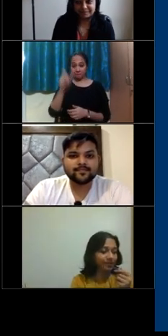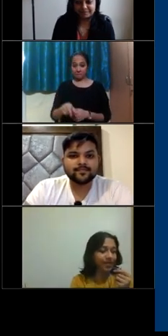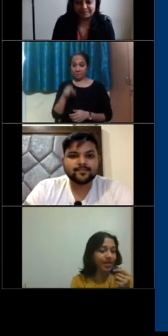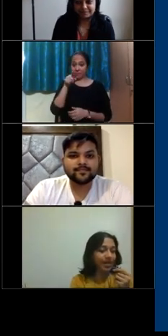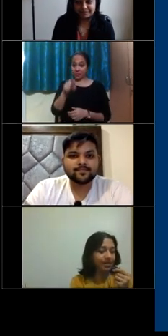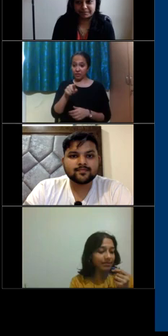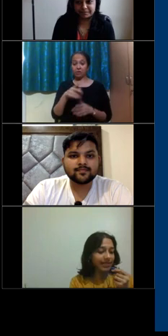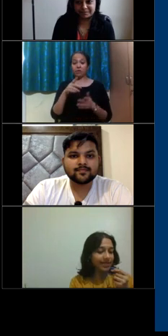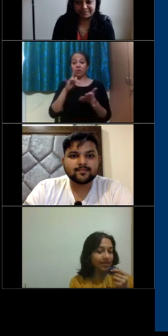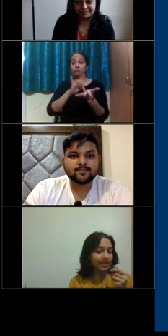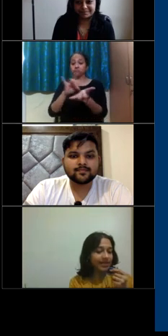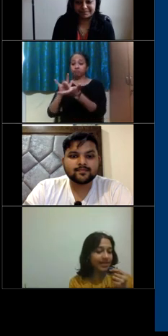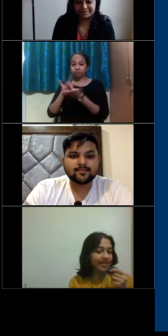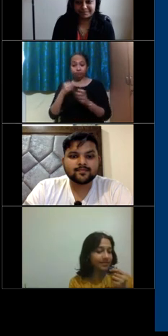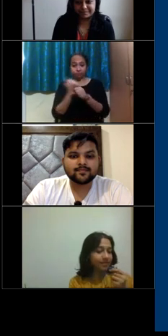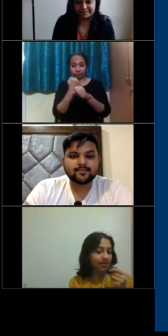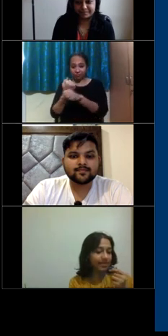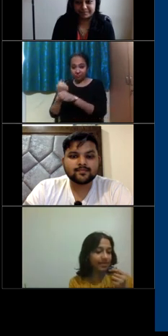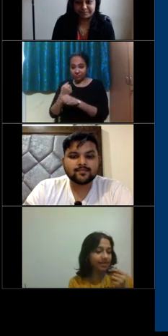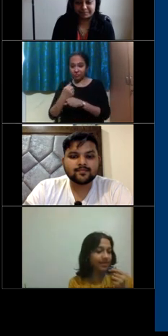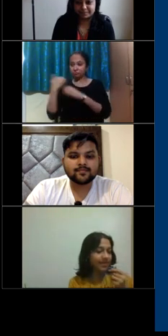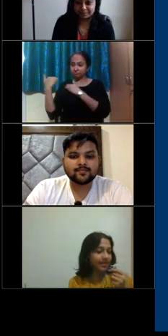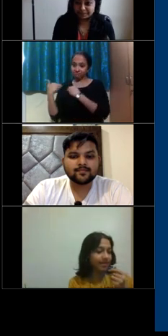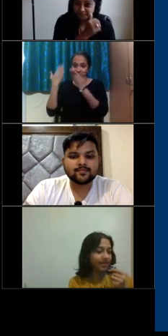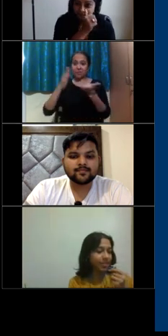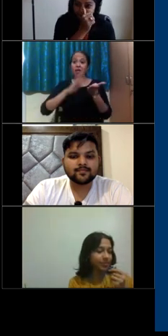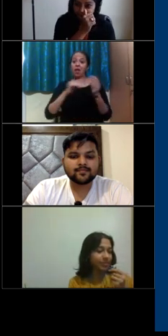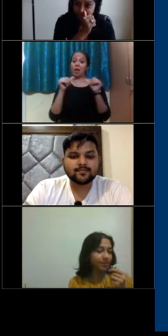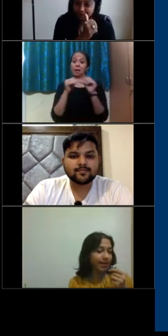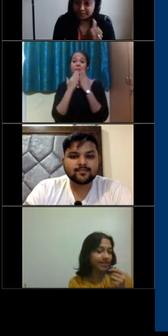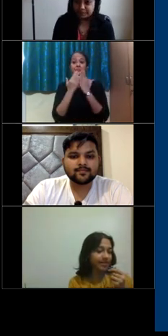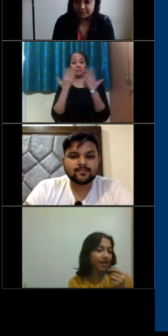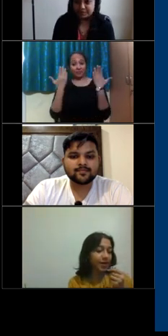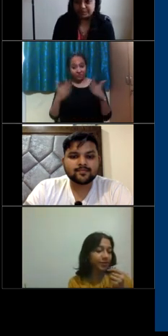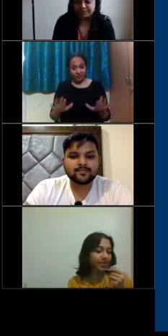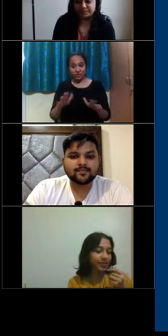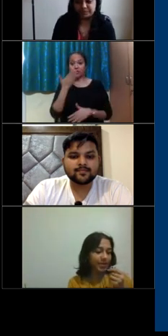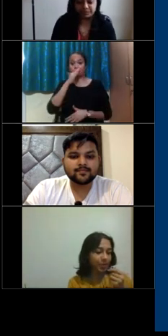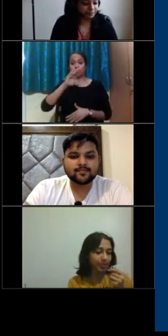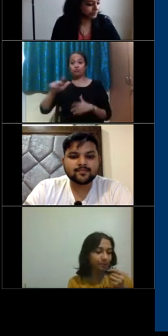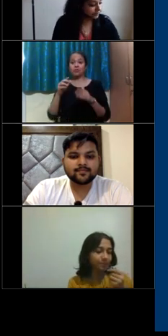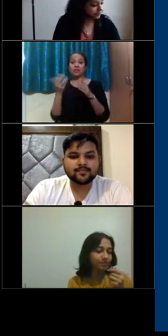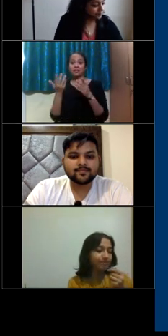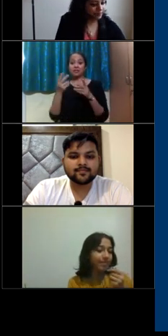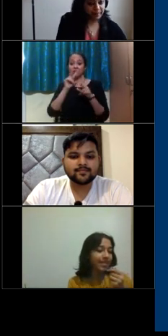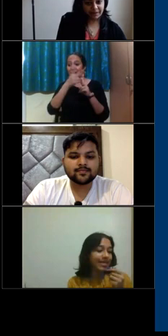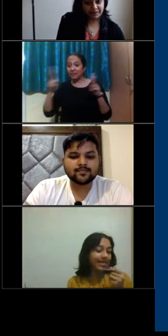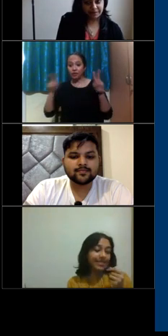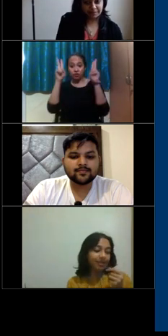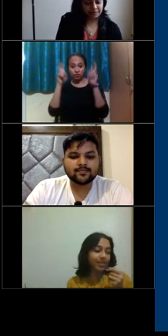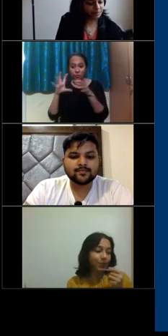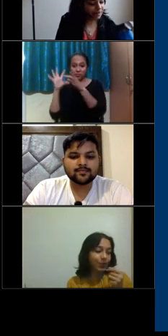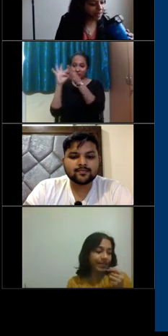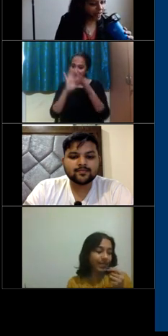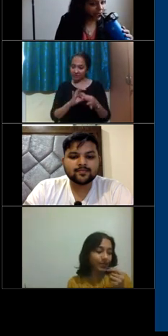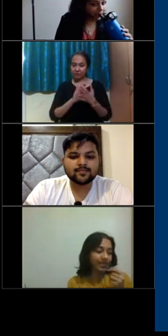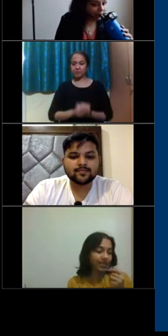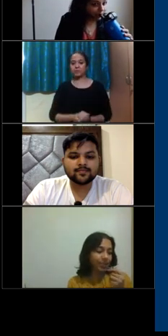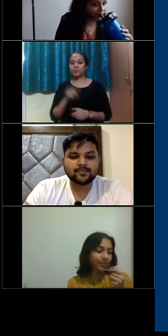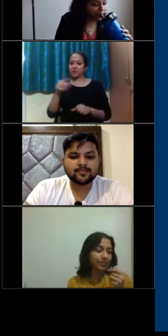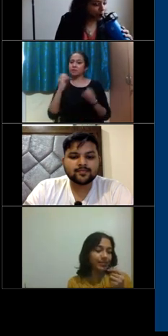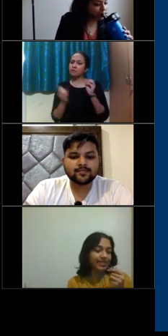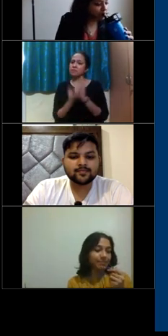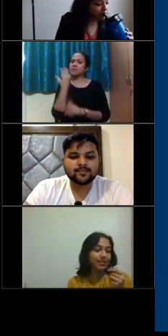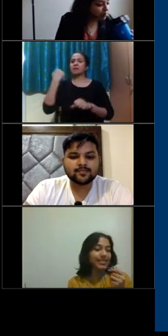State as well, ultimately earning his master's in student affairs and higher education. He started working